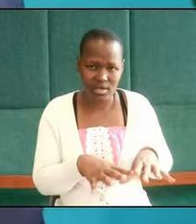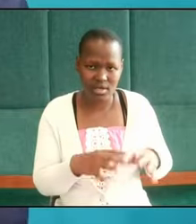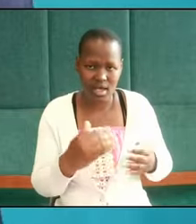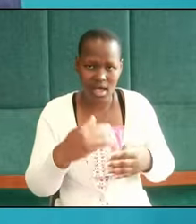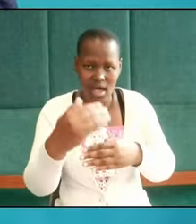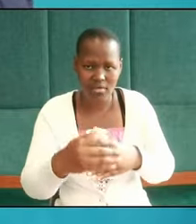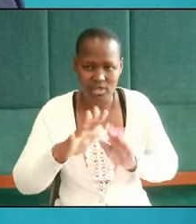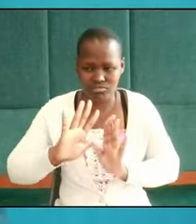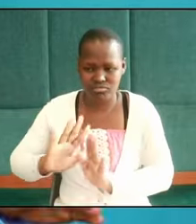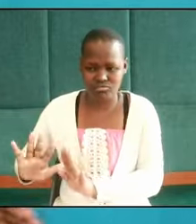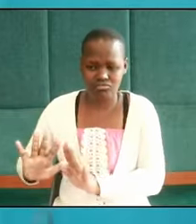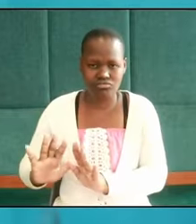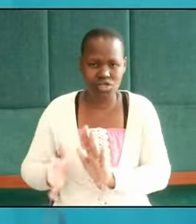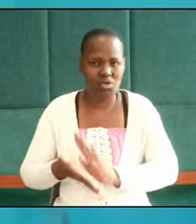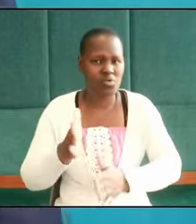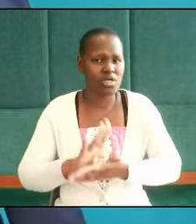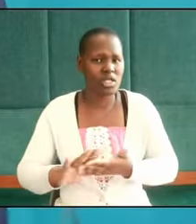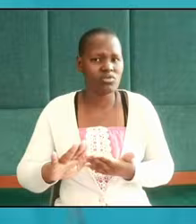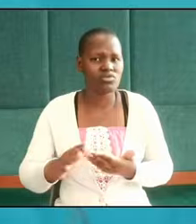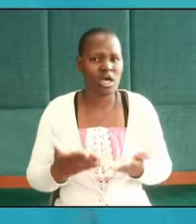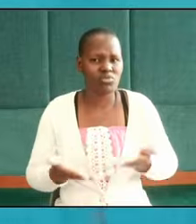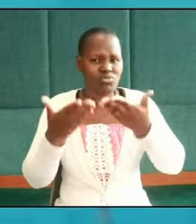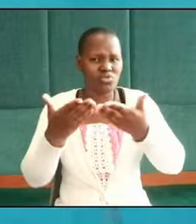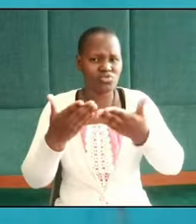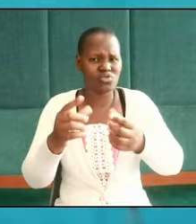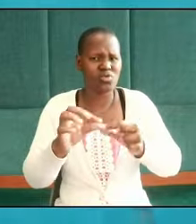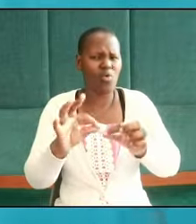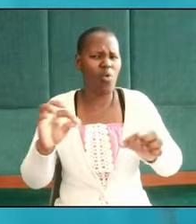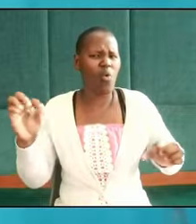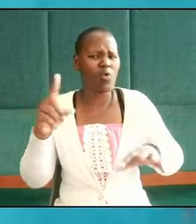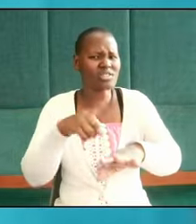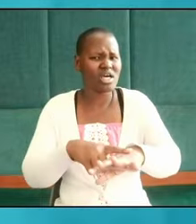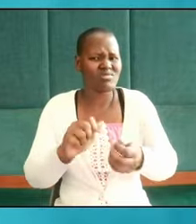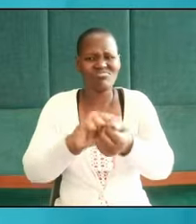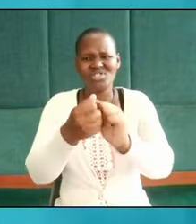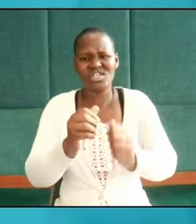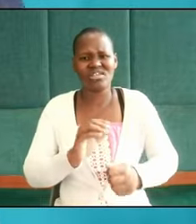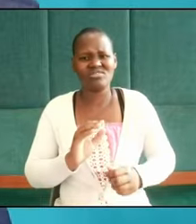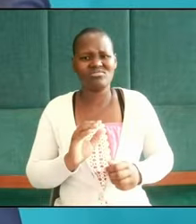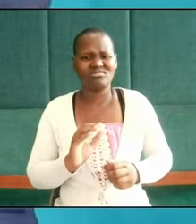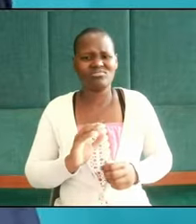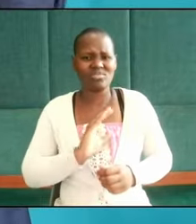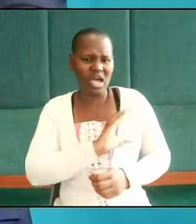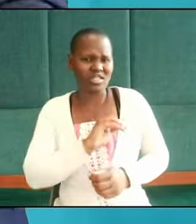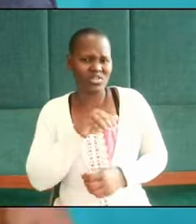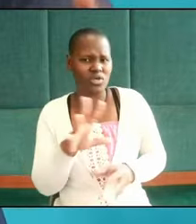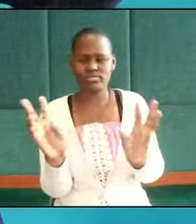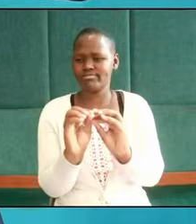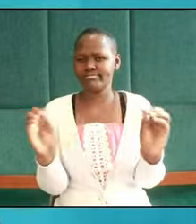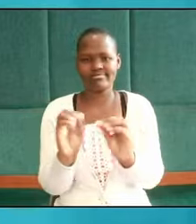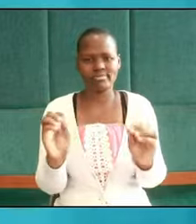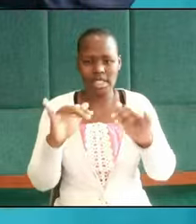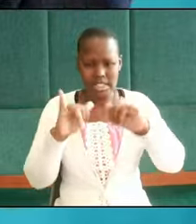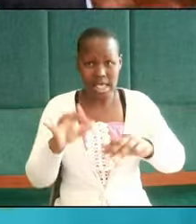being left without a promotion for a long time don't change your character remain faithful